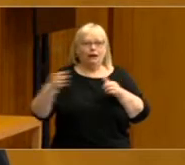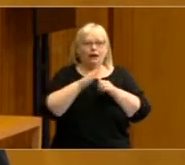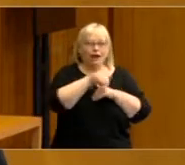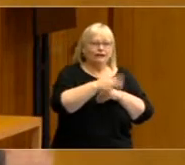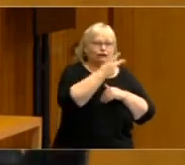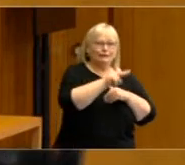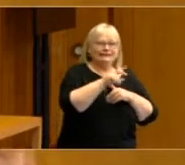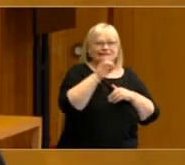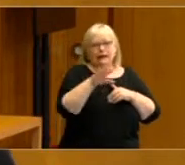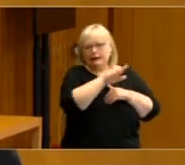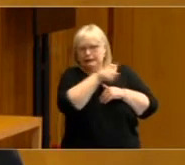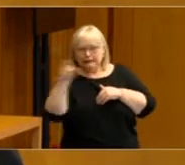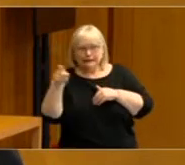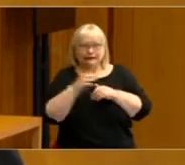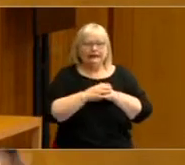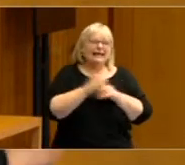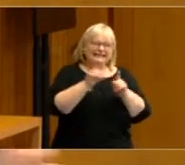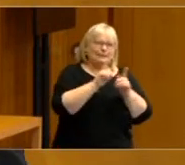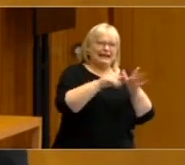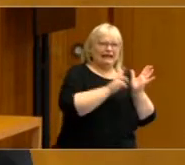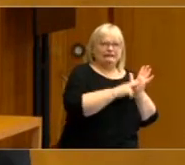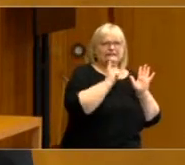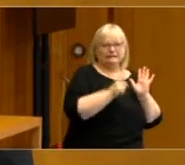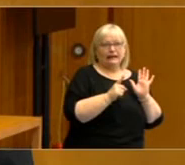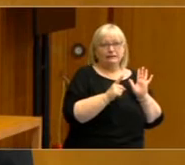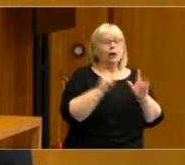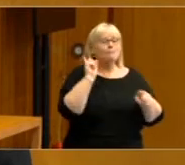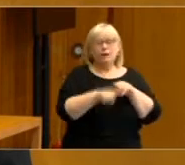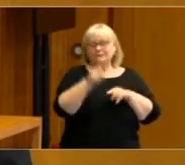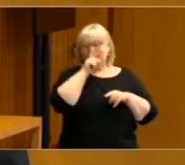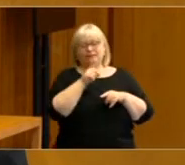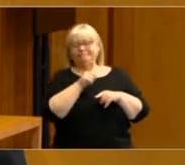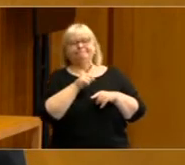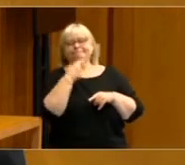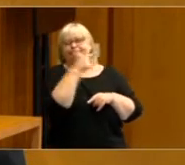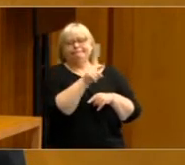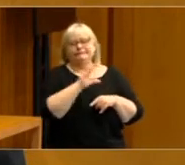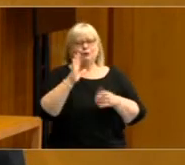2010s. And as Ian highlighted, a majority of voters disapproved of.